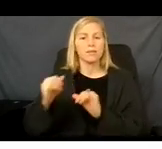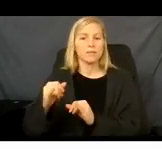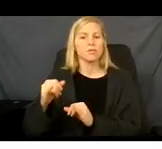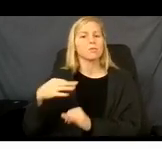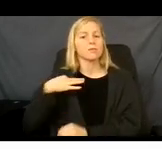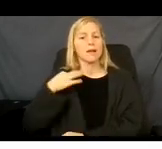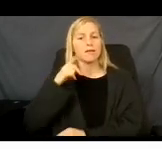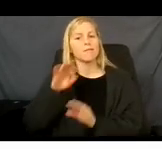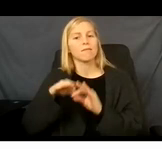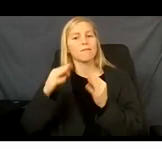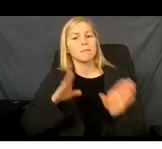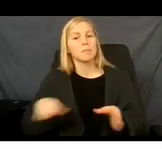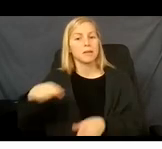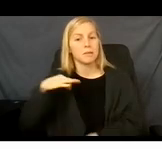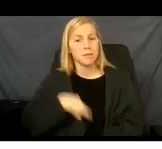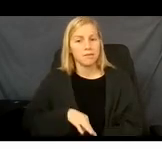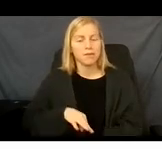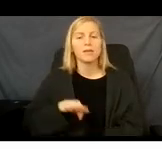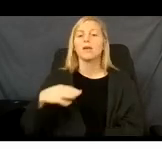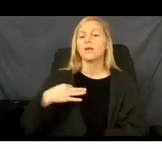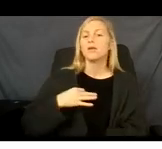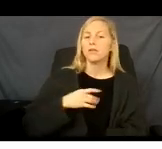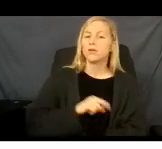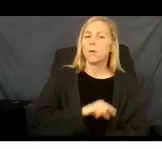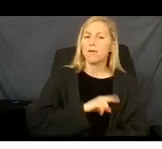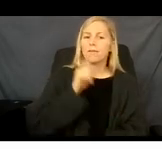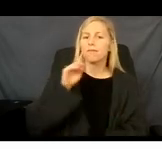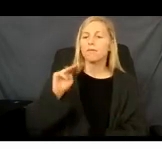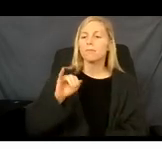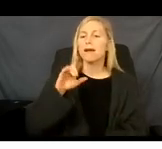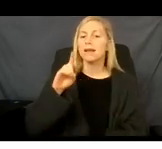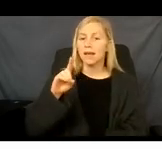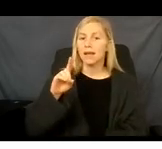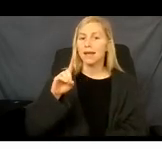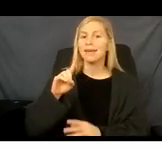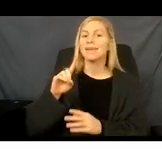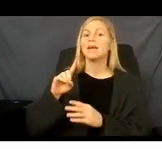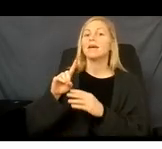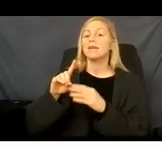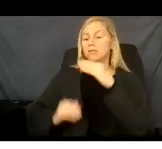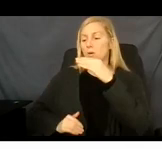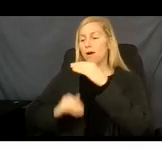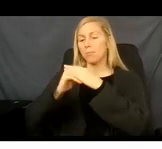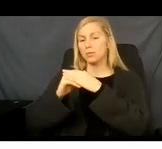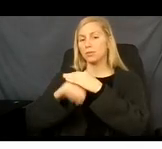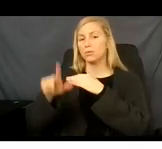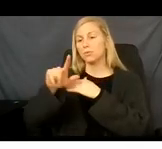benefit would be eligible for Medicaid up to a maximum amount of $28